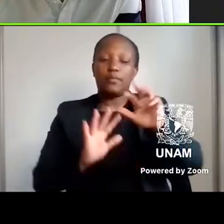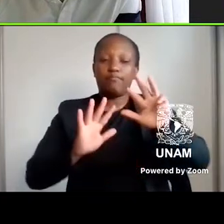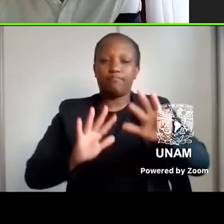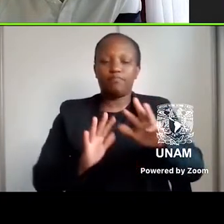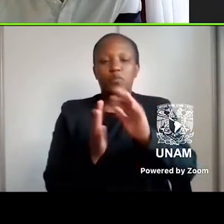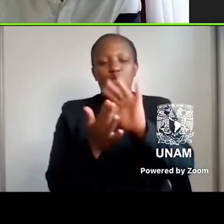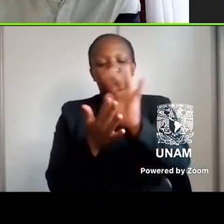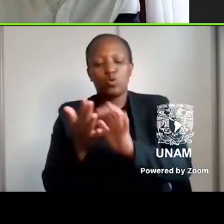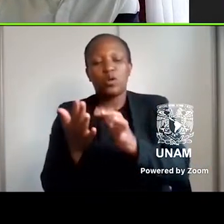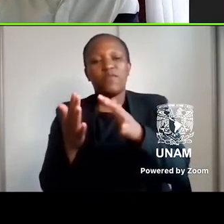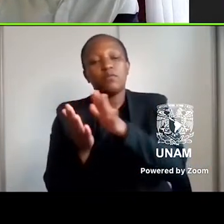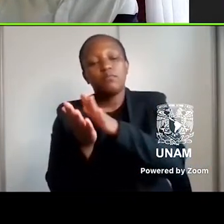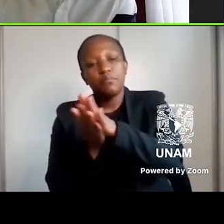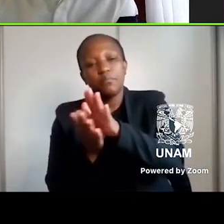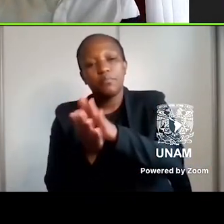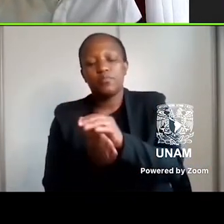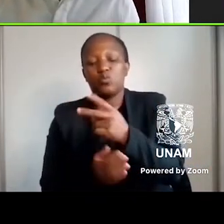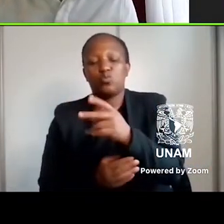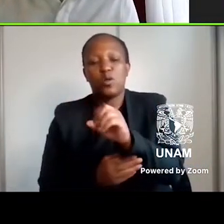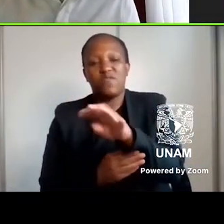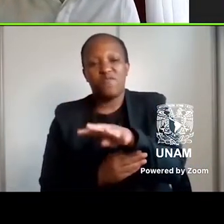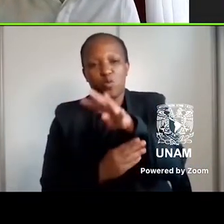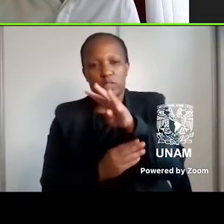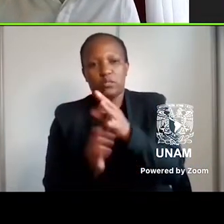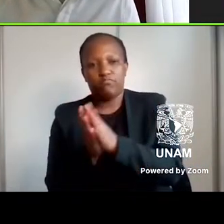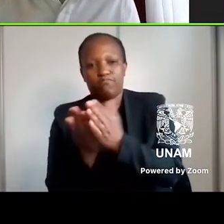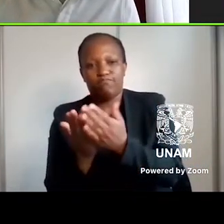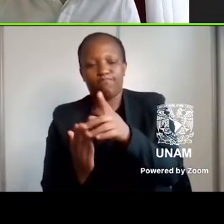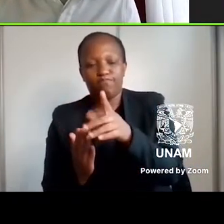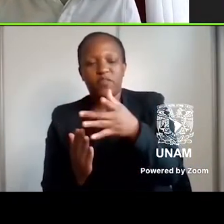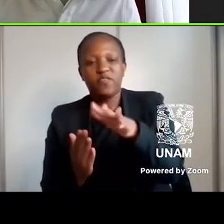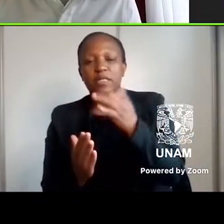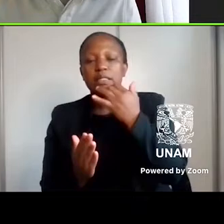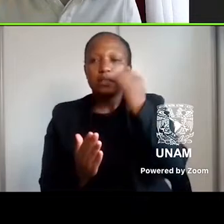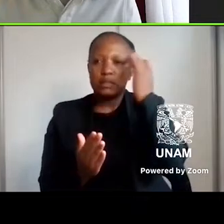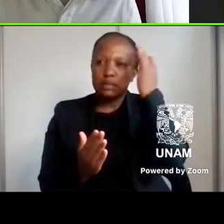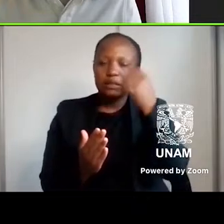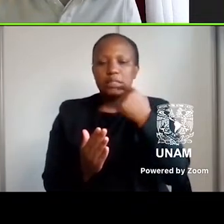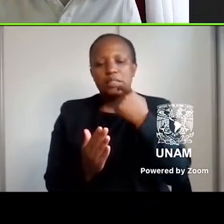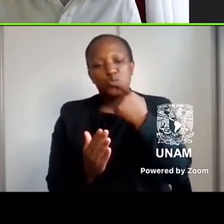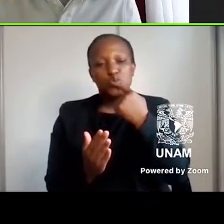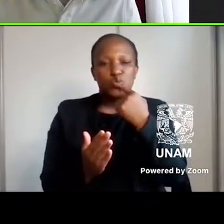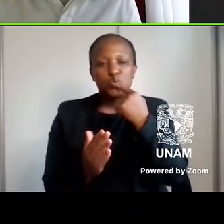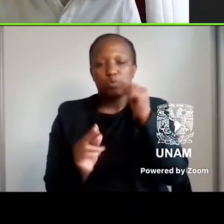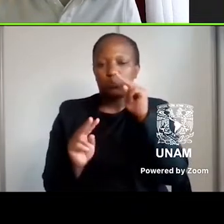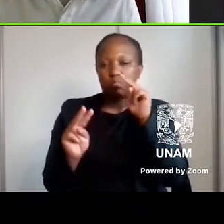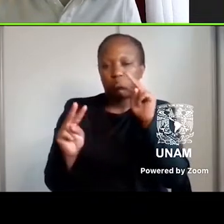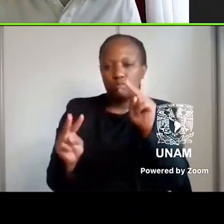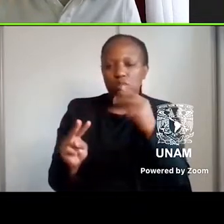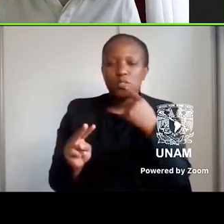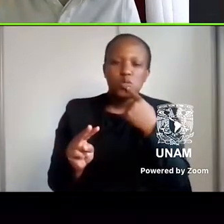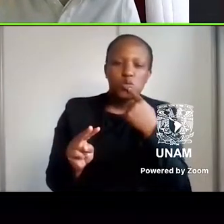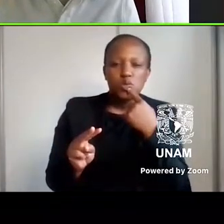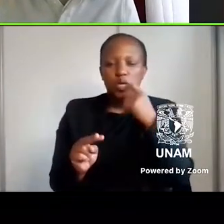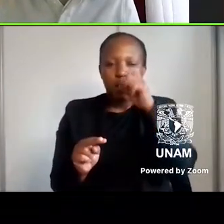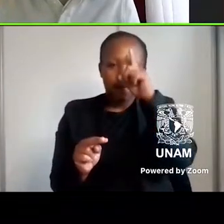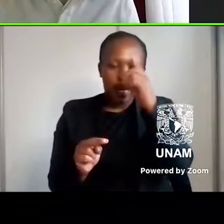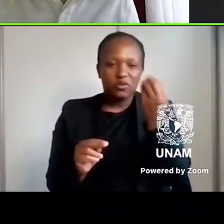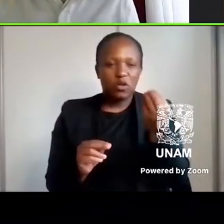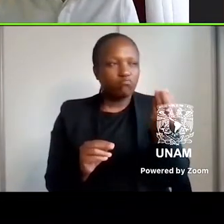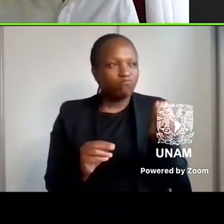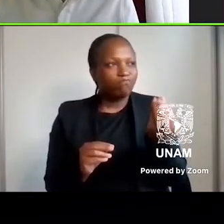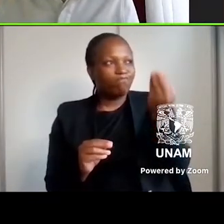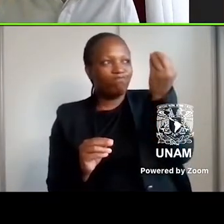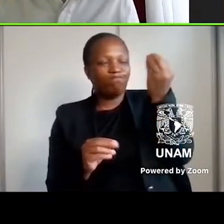2014. In Native Nostalgia, Dermini considers what it would mean to look upon with fondness a black childhood growing up in apartheid.